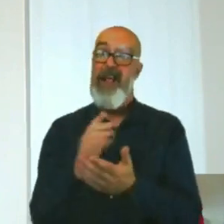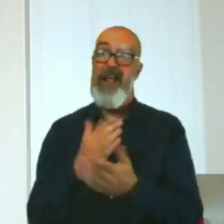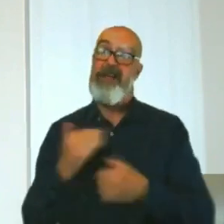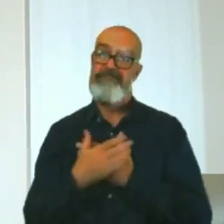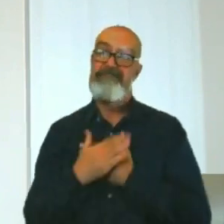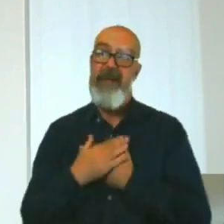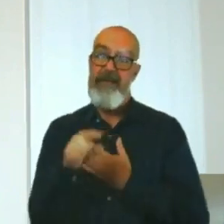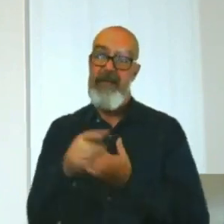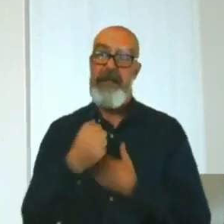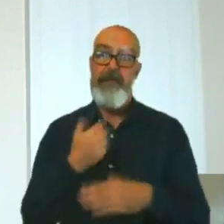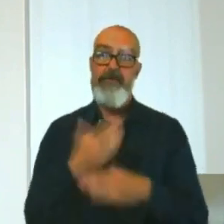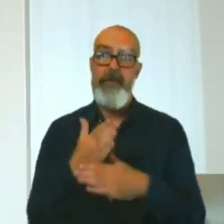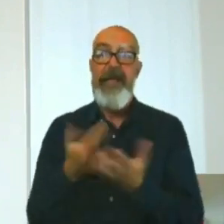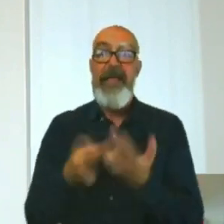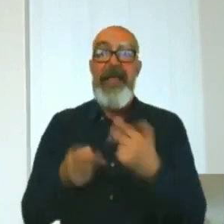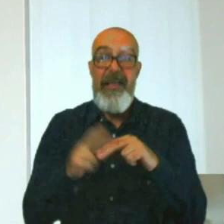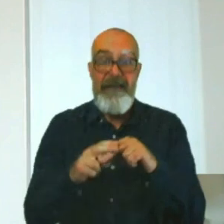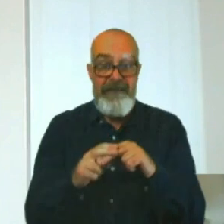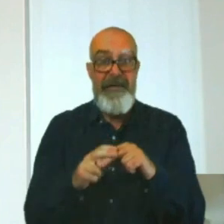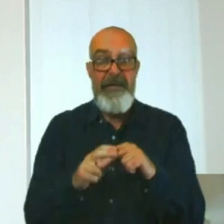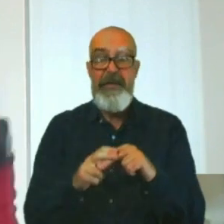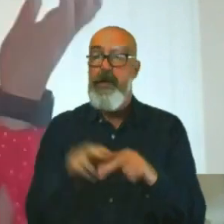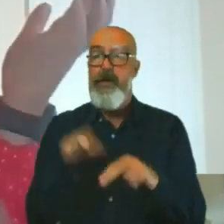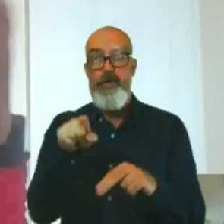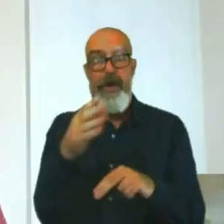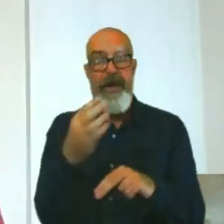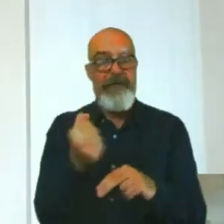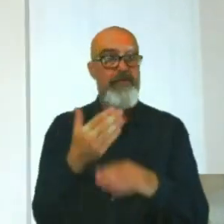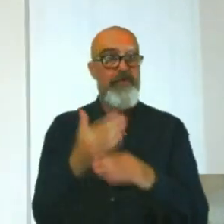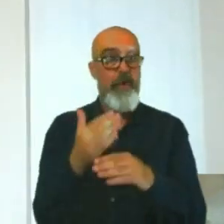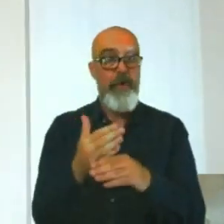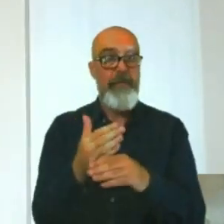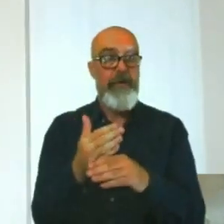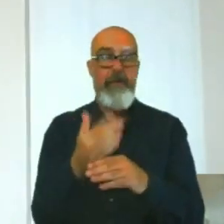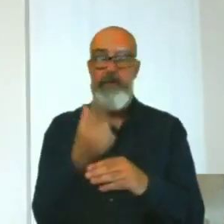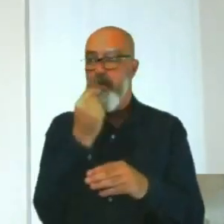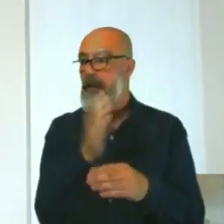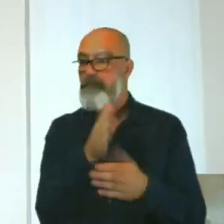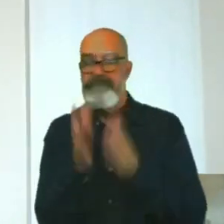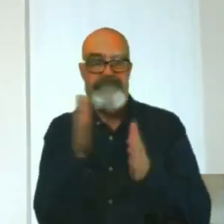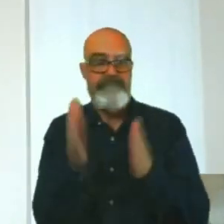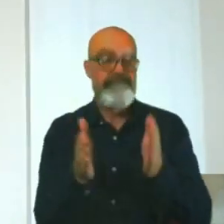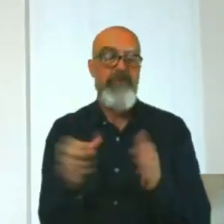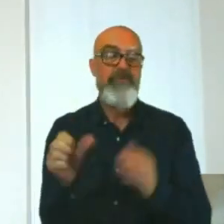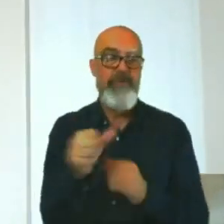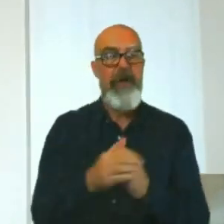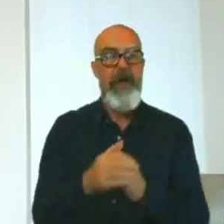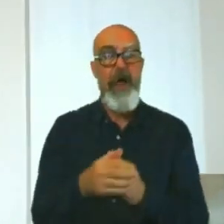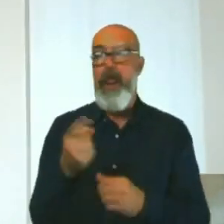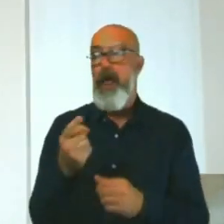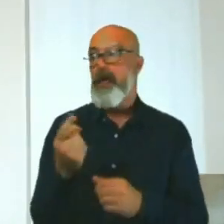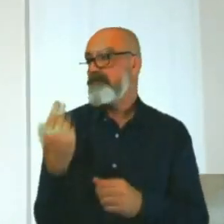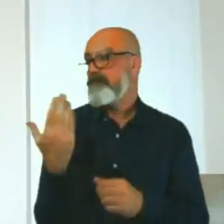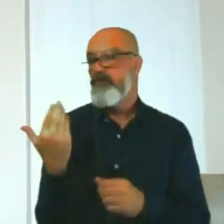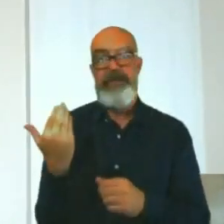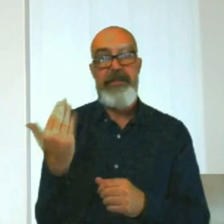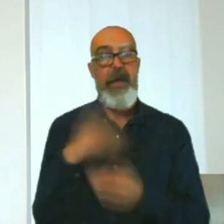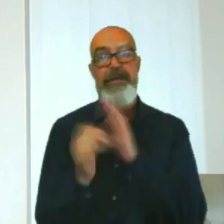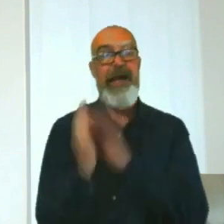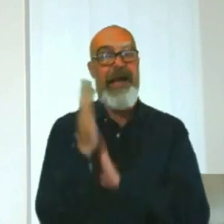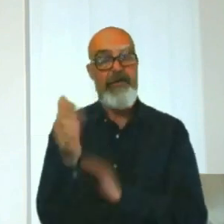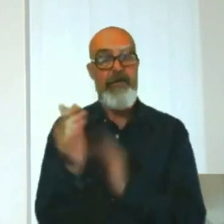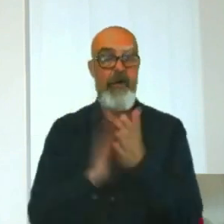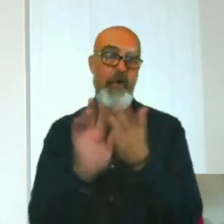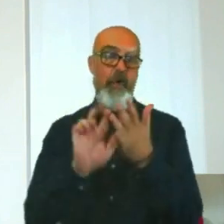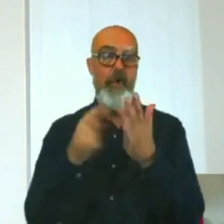has the opportunity to do that within their role, they should. For example, yesterday I was out at Horsham all day looking at the